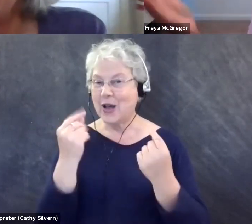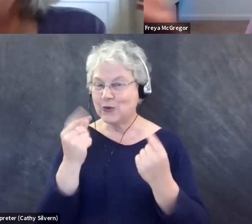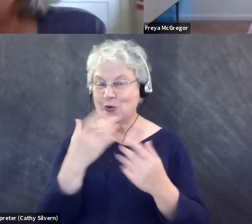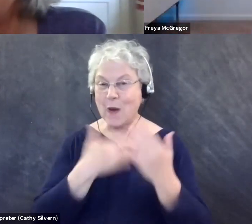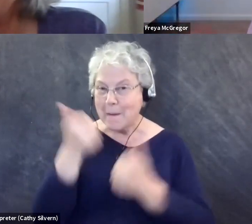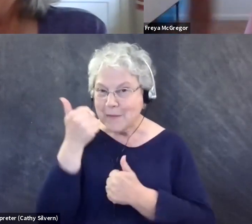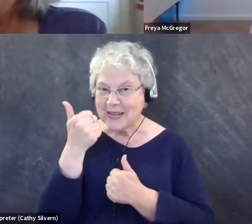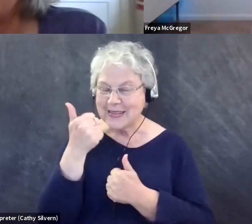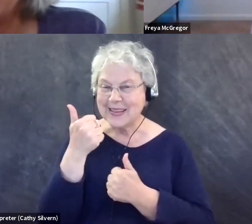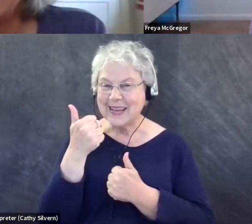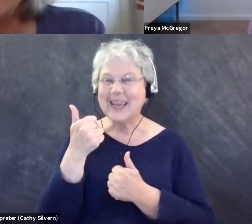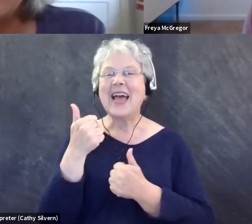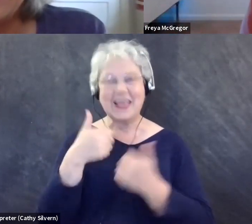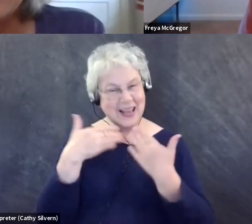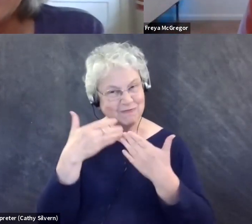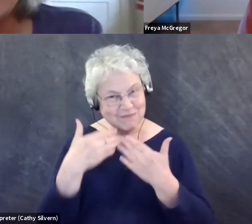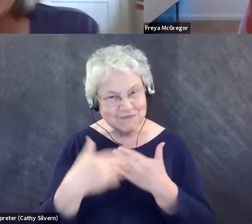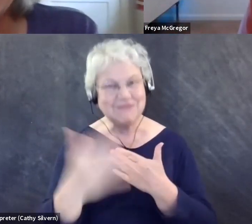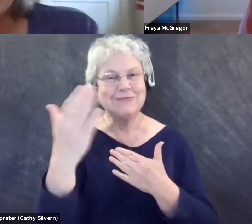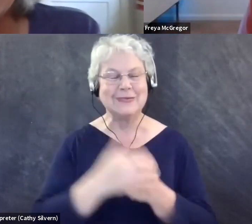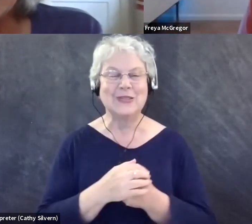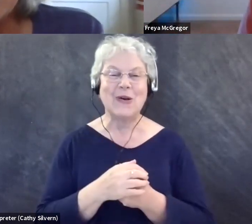right. And then we can, um,